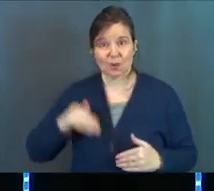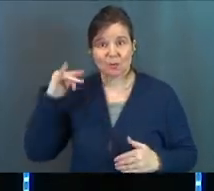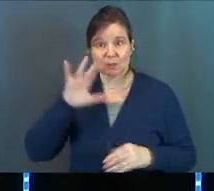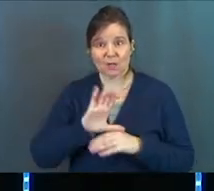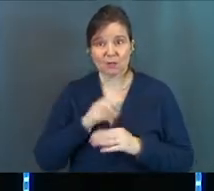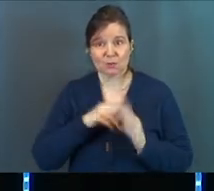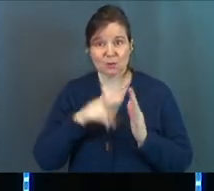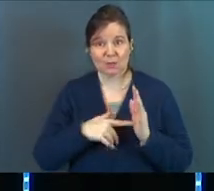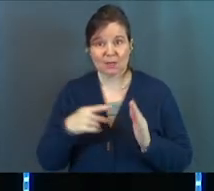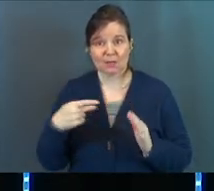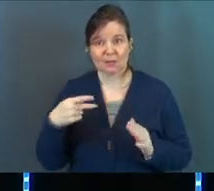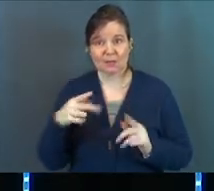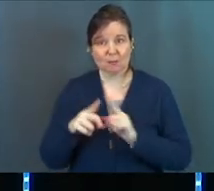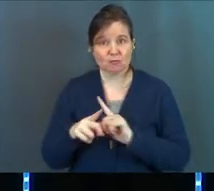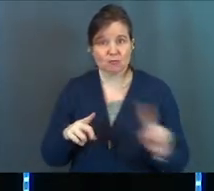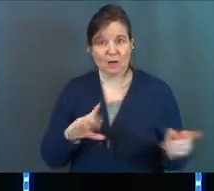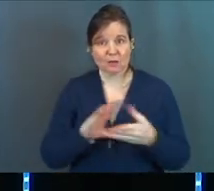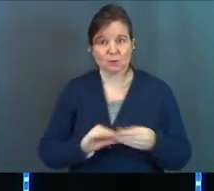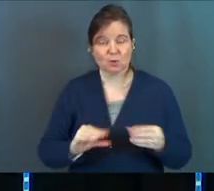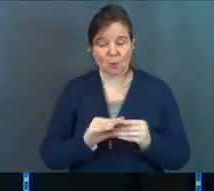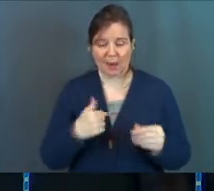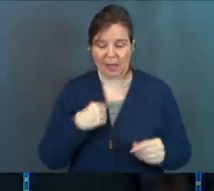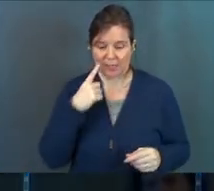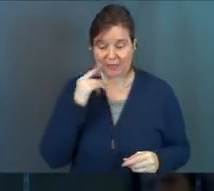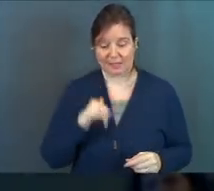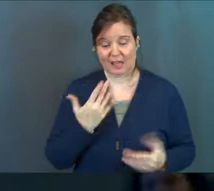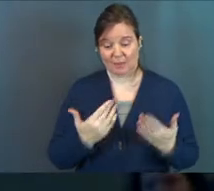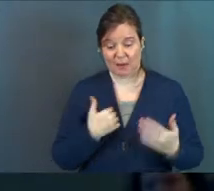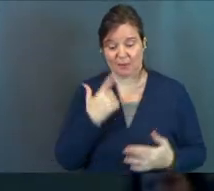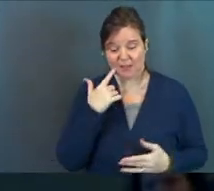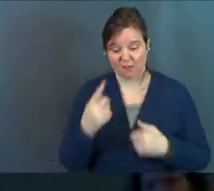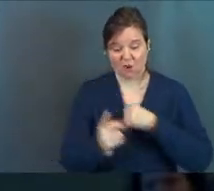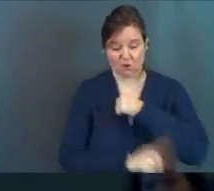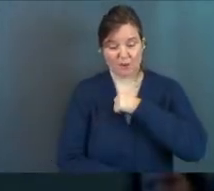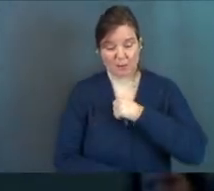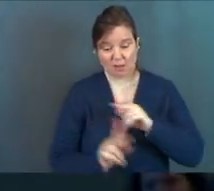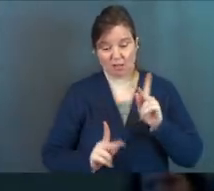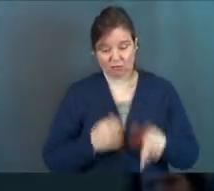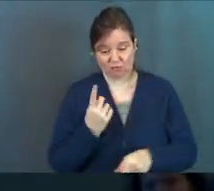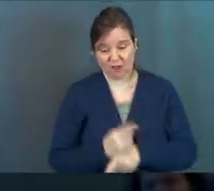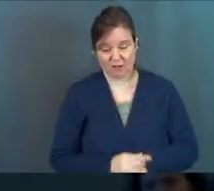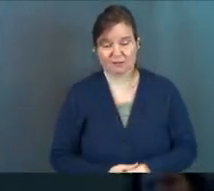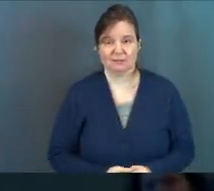up in church, I used to read the prodigal son story and think, man, that's probably for criminals, right?